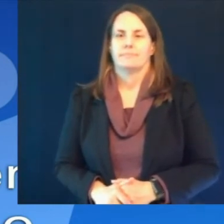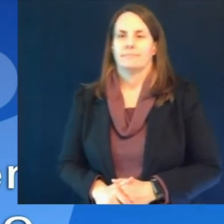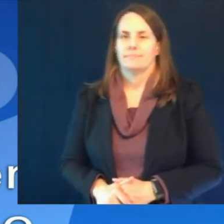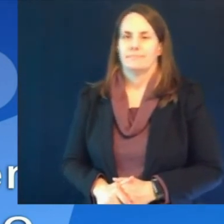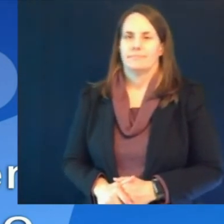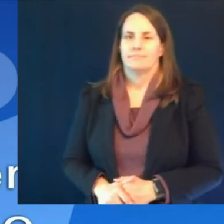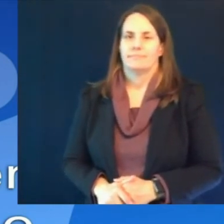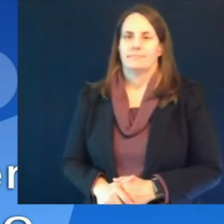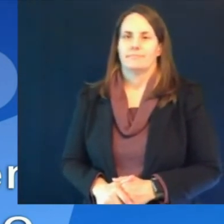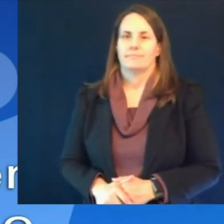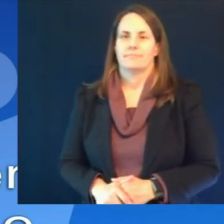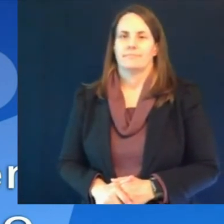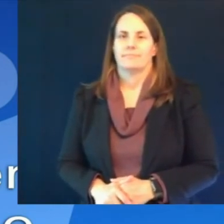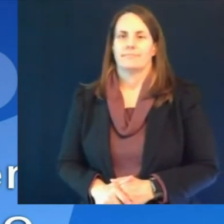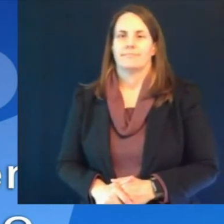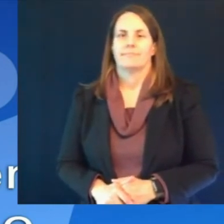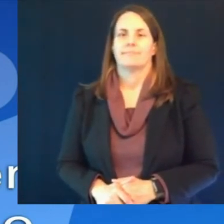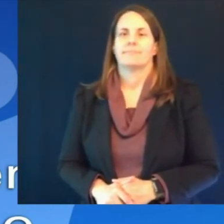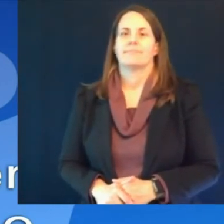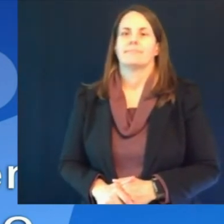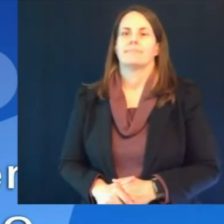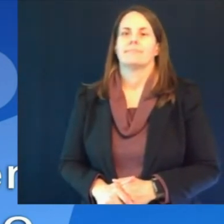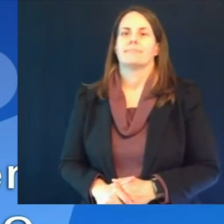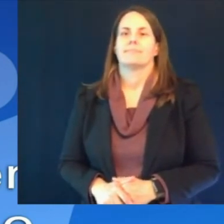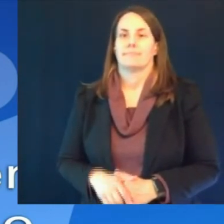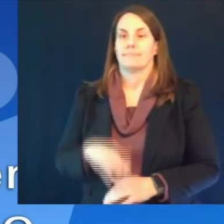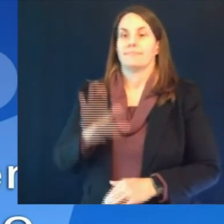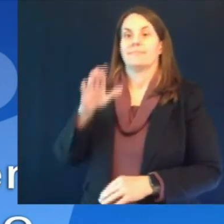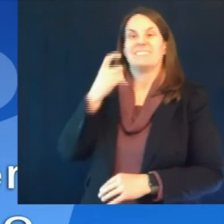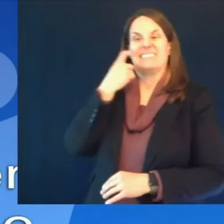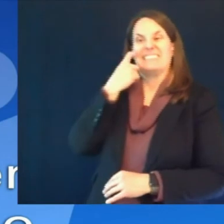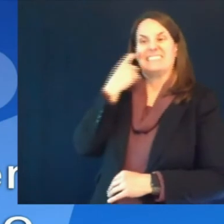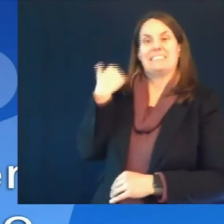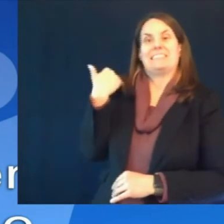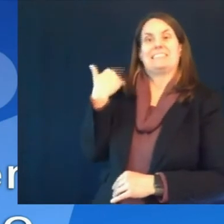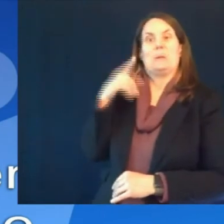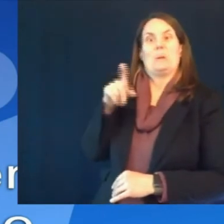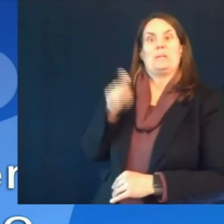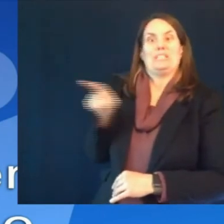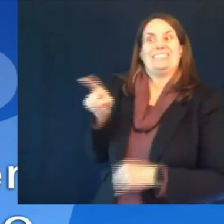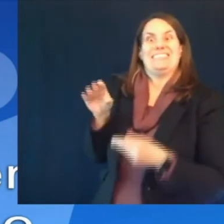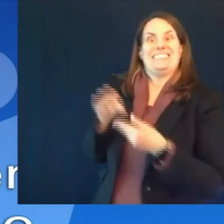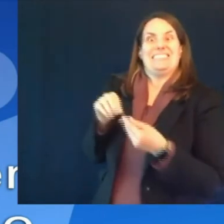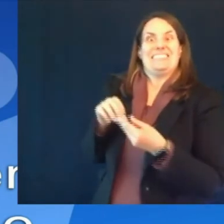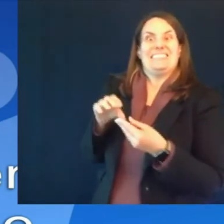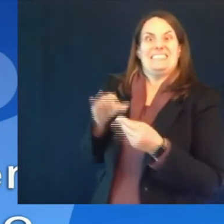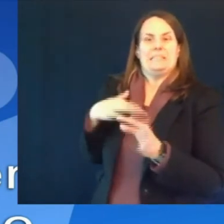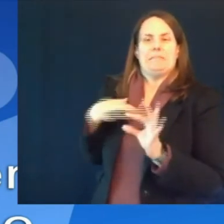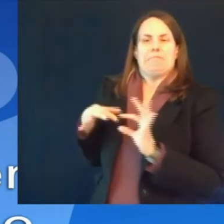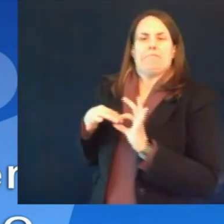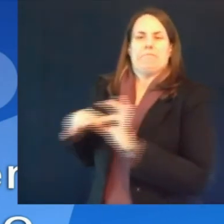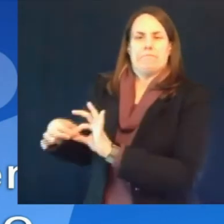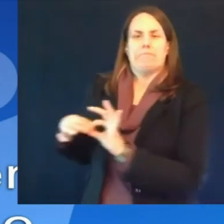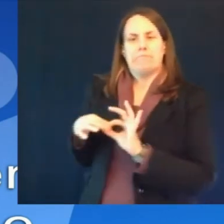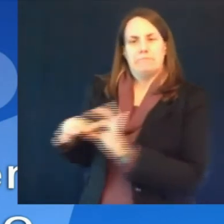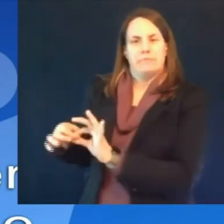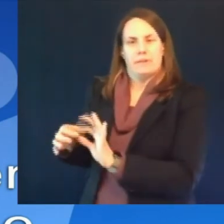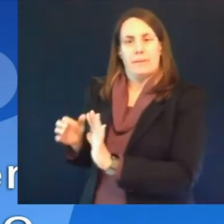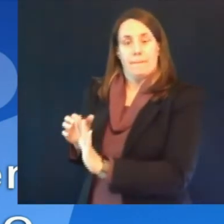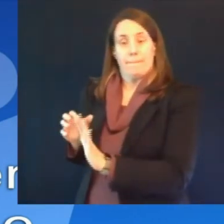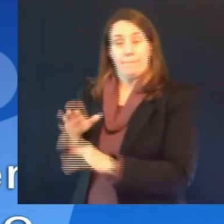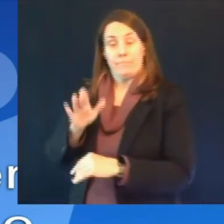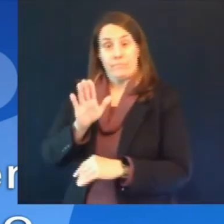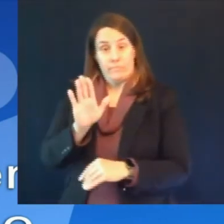that last question with the cases increasing in the state this major spike that's been mentioned in michigan the increased